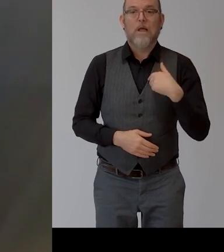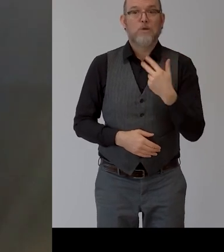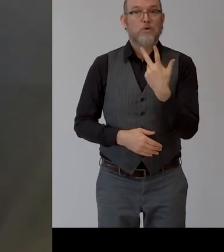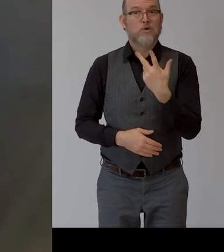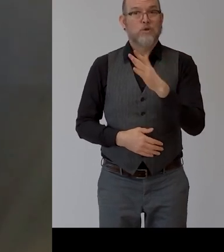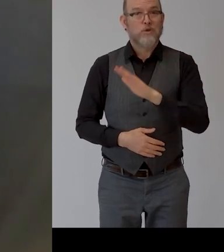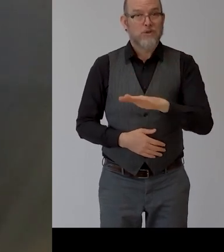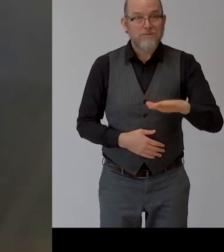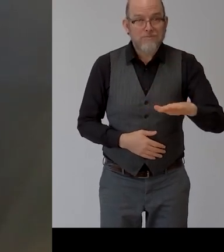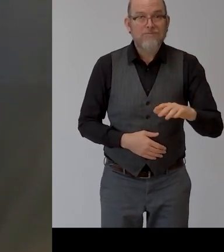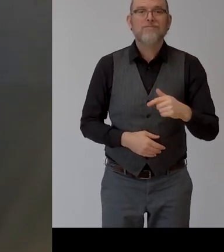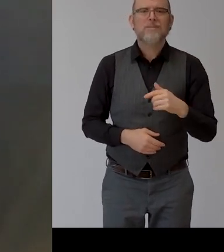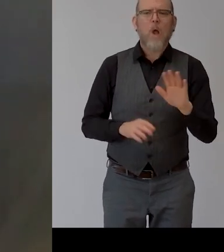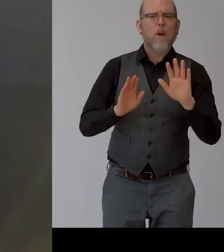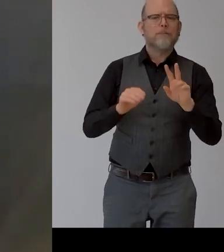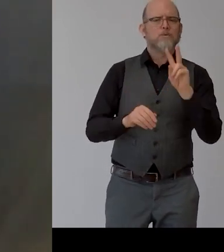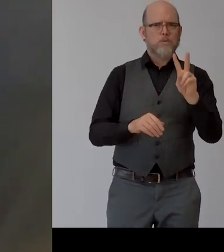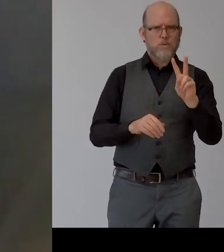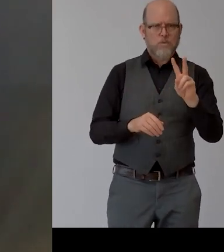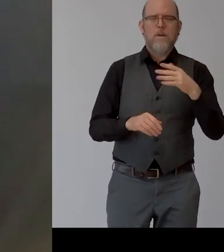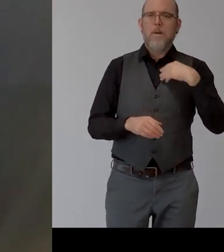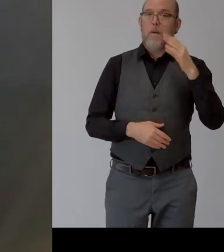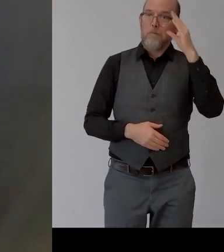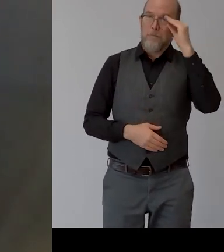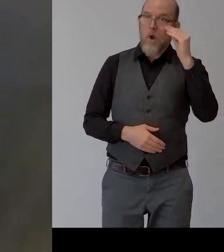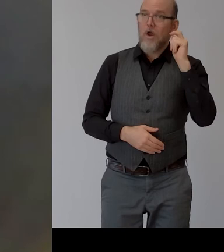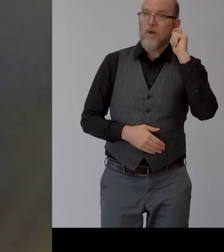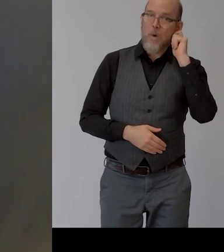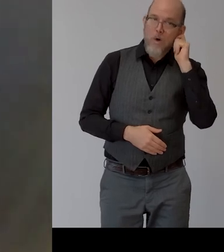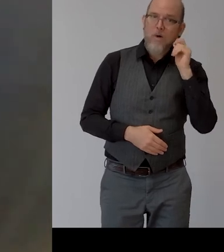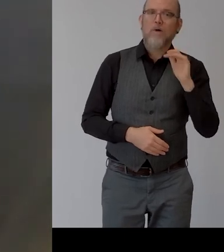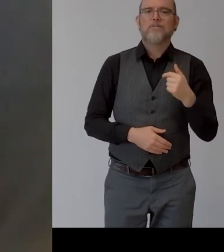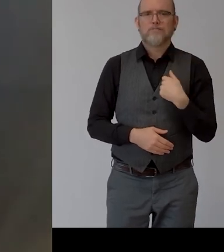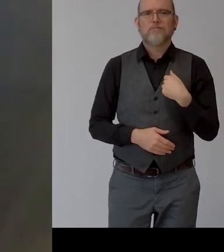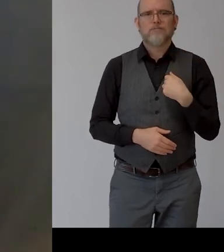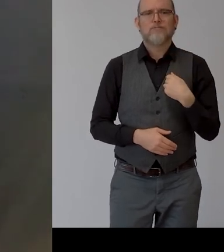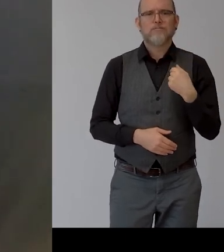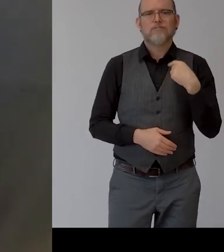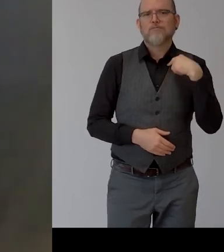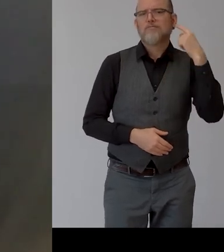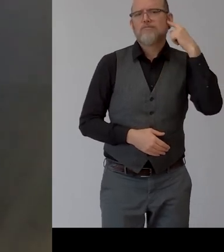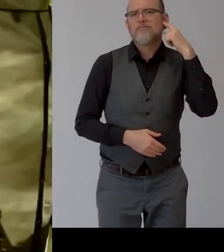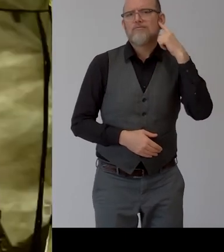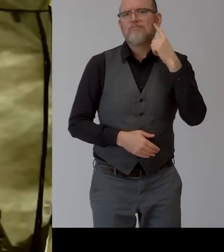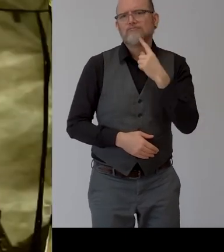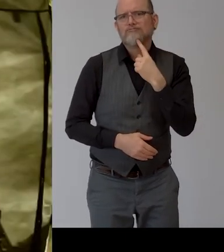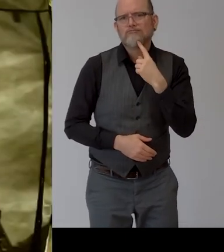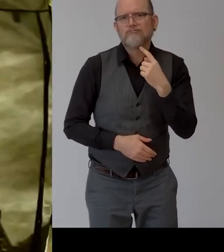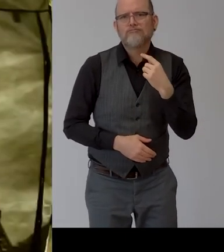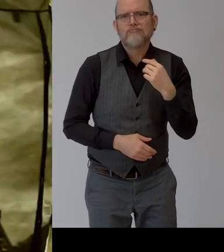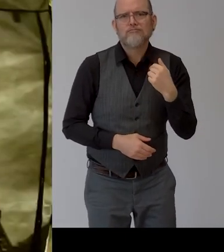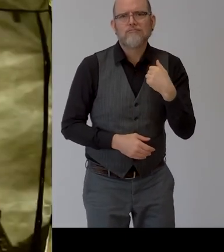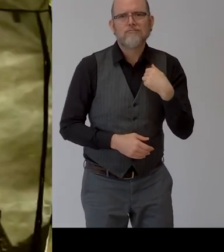four years old i was born deaf and when i was five months old my